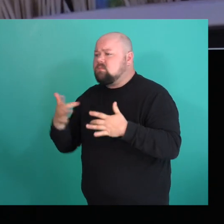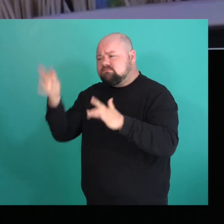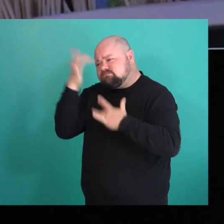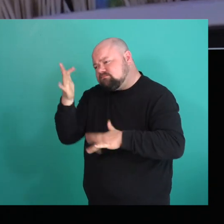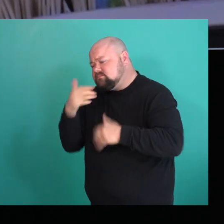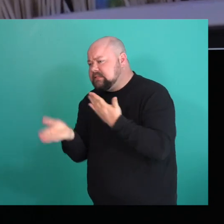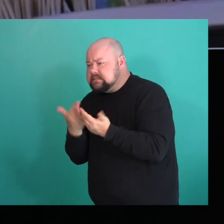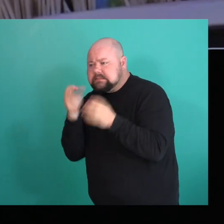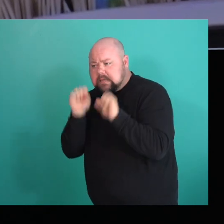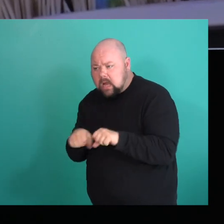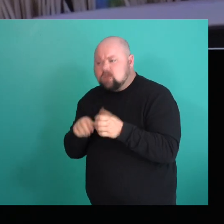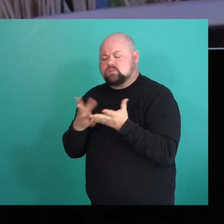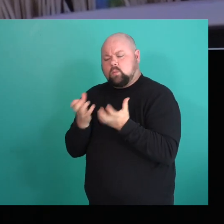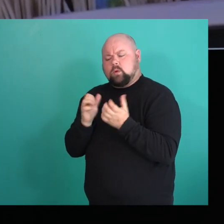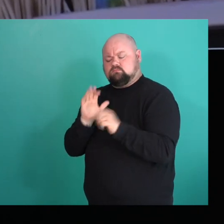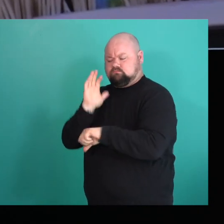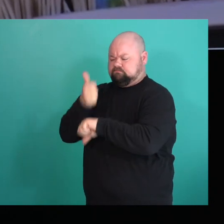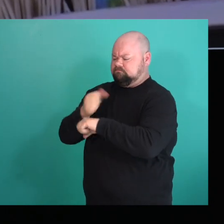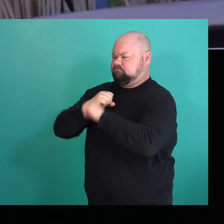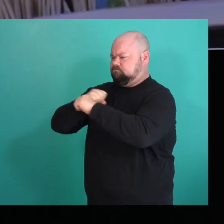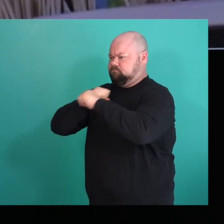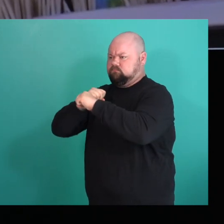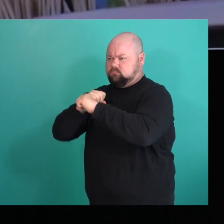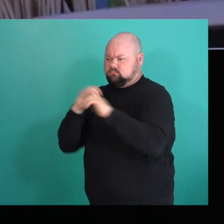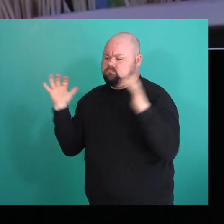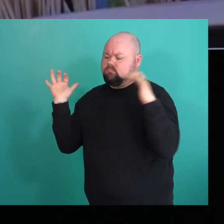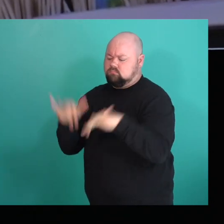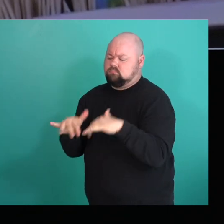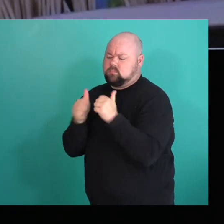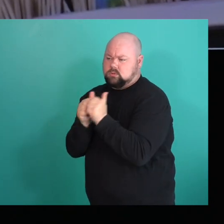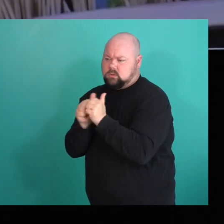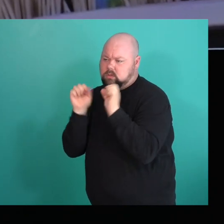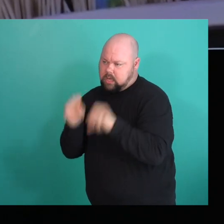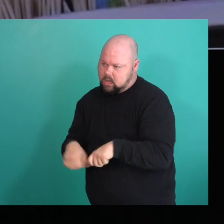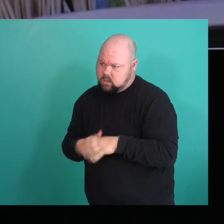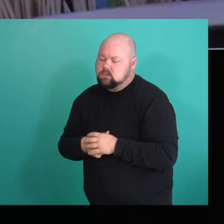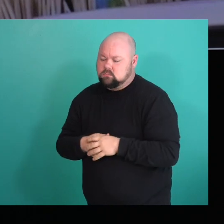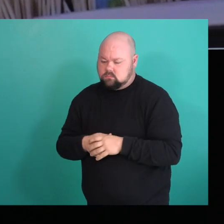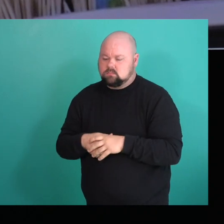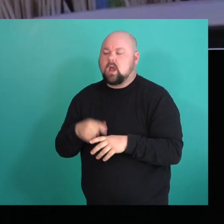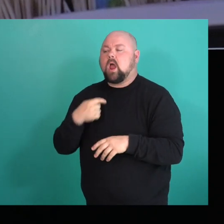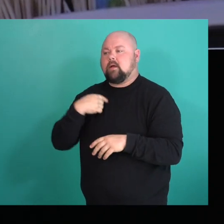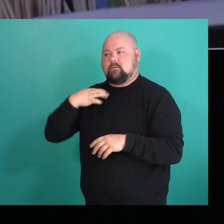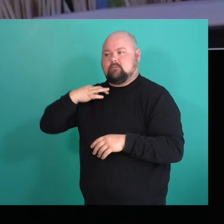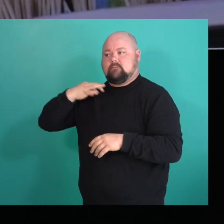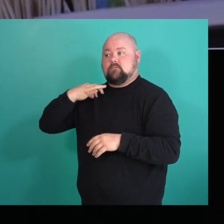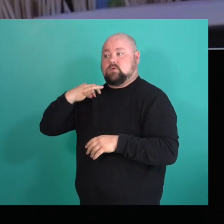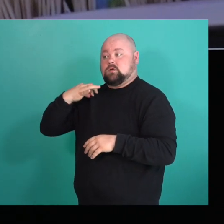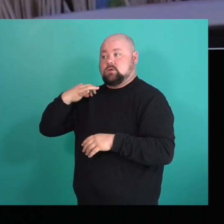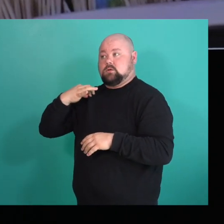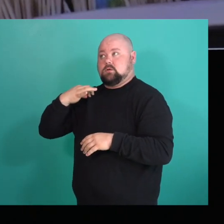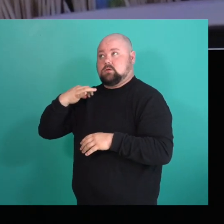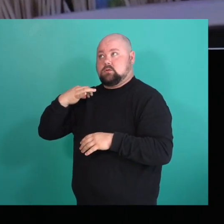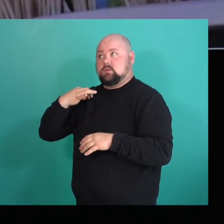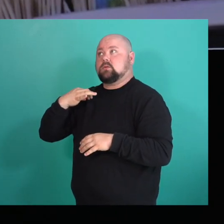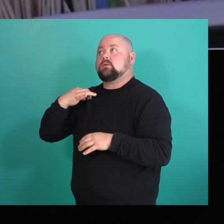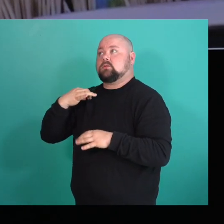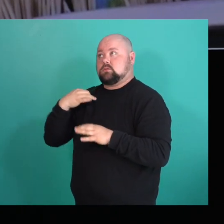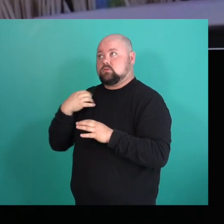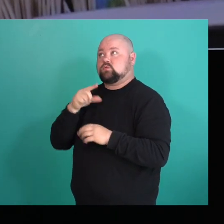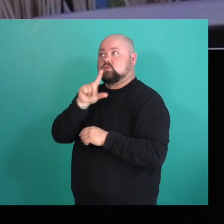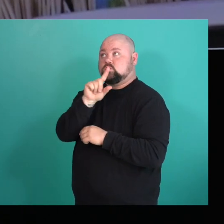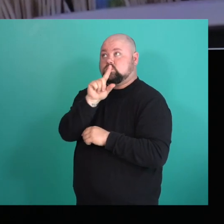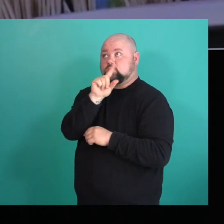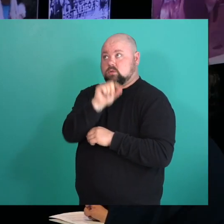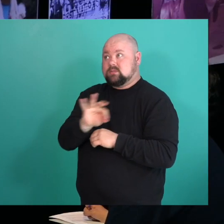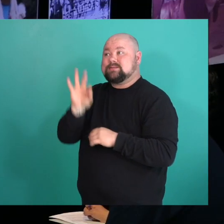together. And like the, like I've been working, like I volunteered actually with the Vancouver Queer Reform Festival in 2009. I still have my original